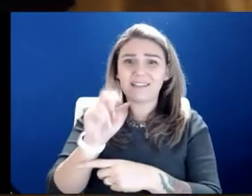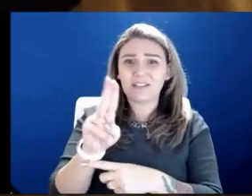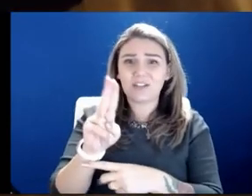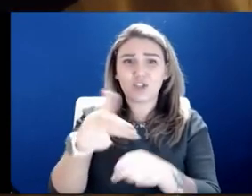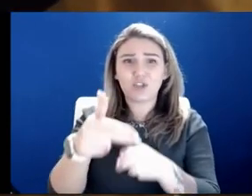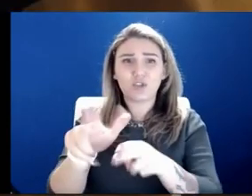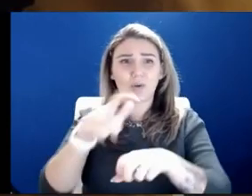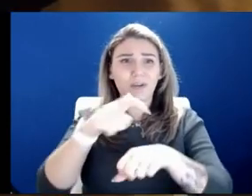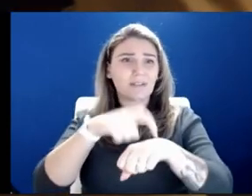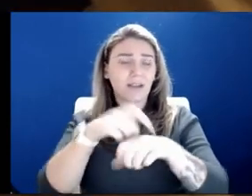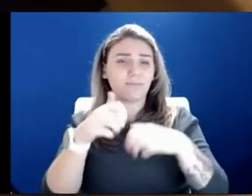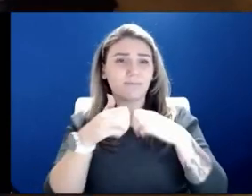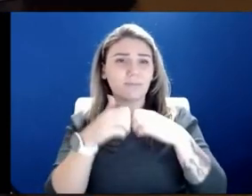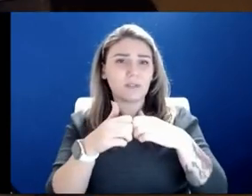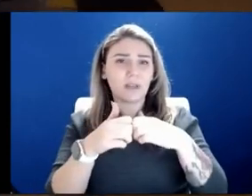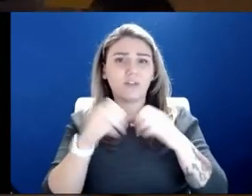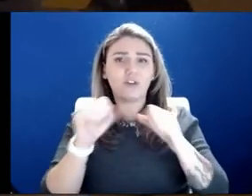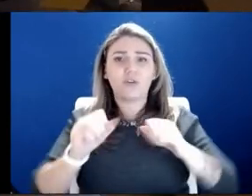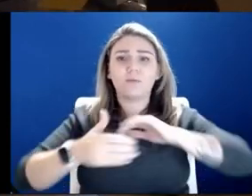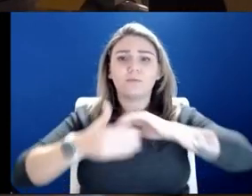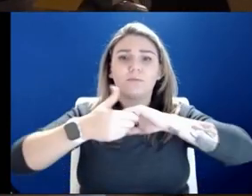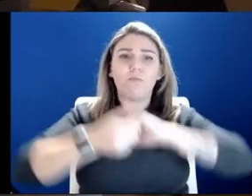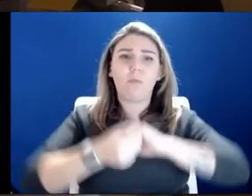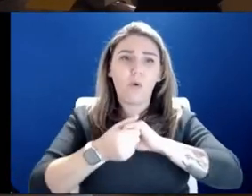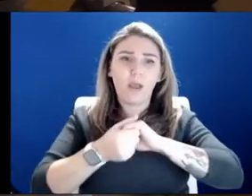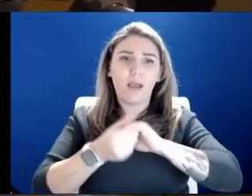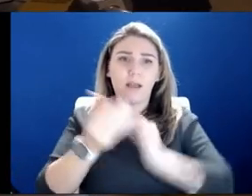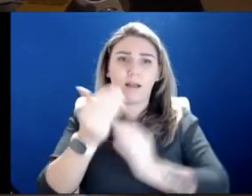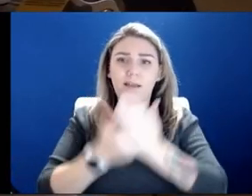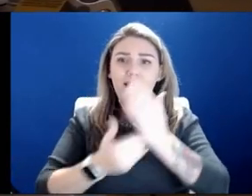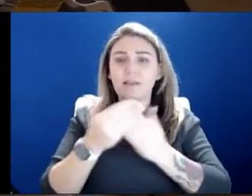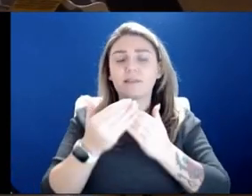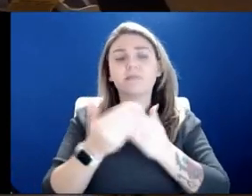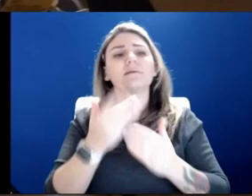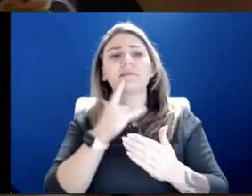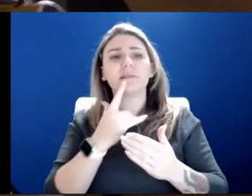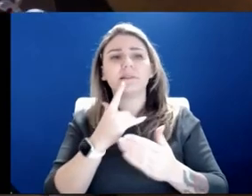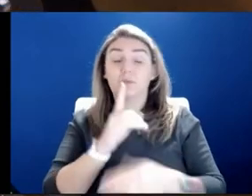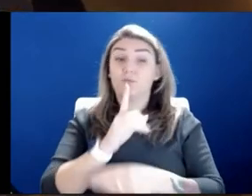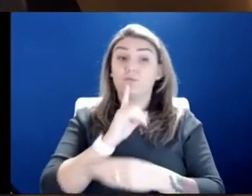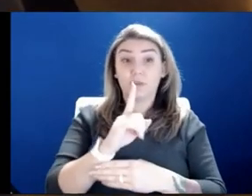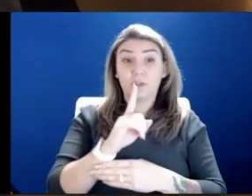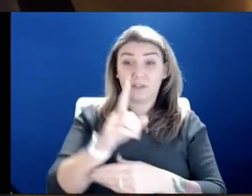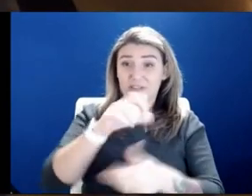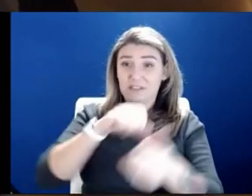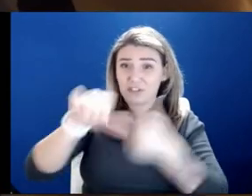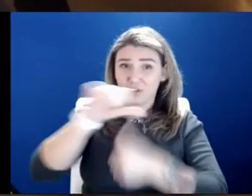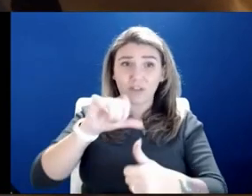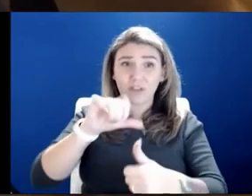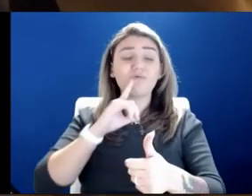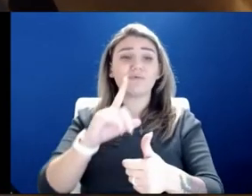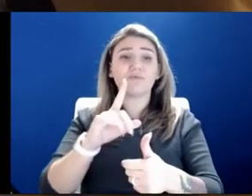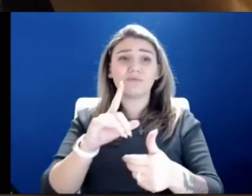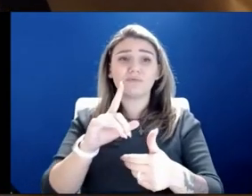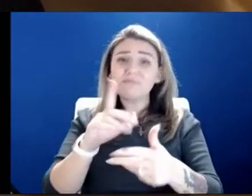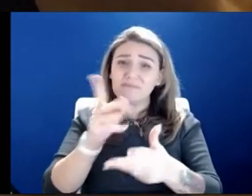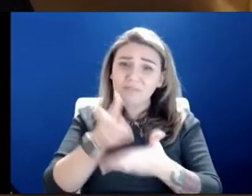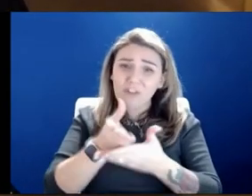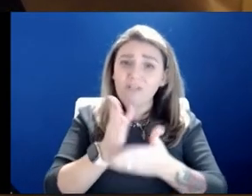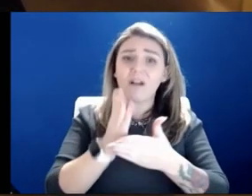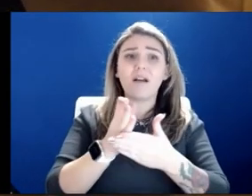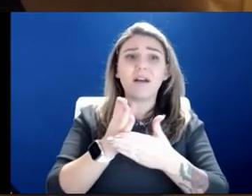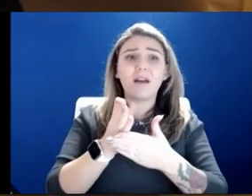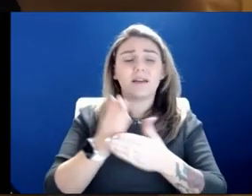so that they could hold hands and reassure each other really before they were sent back to their separate rooms.